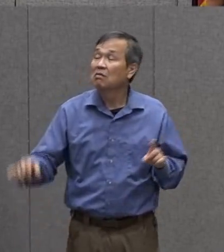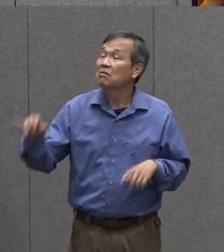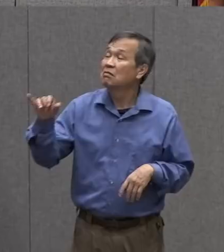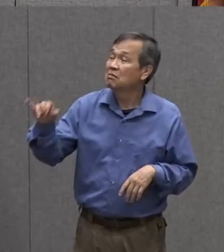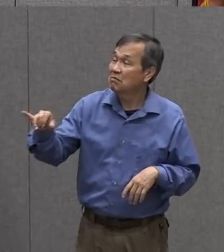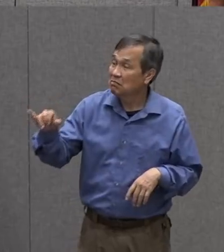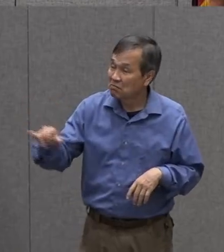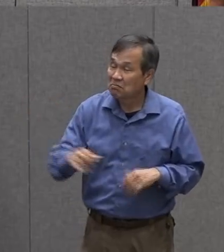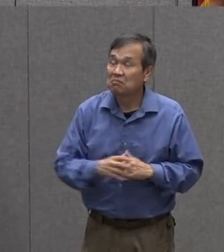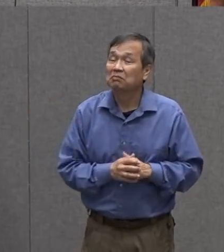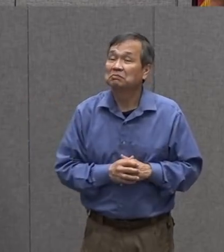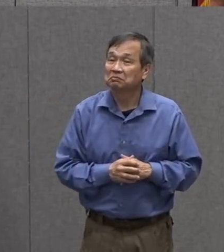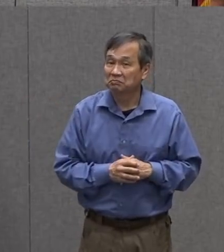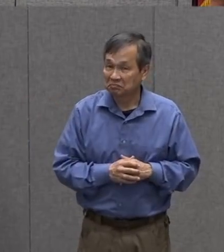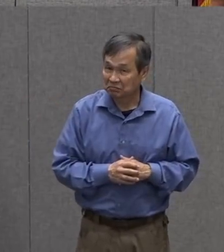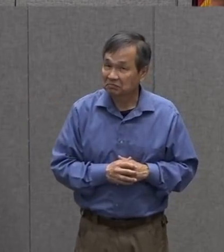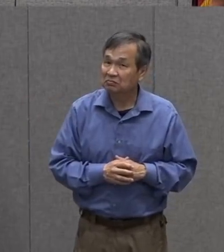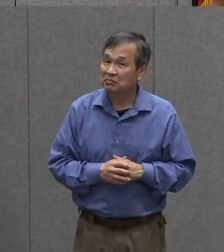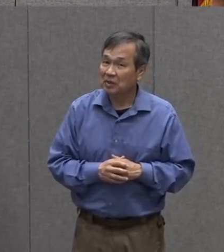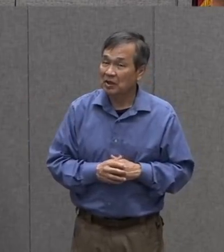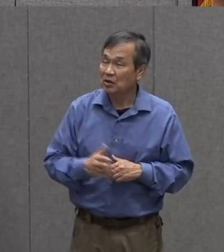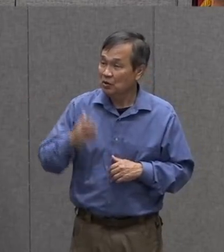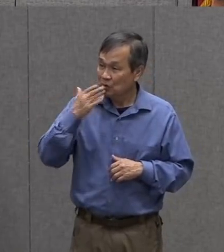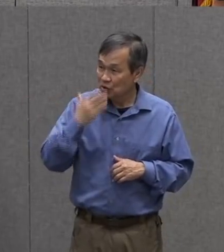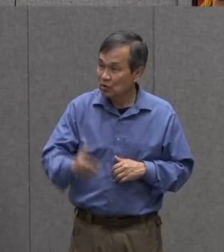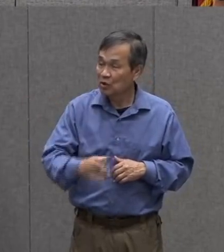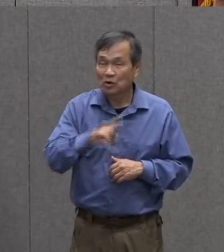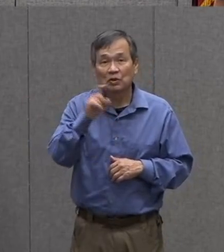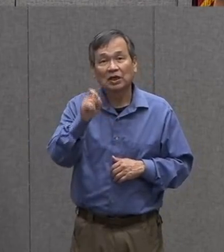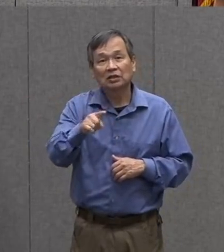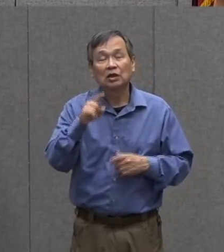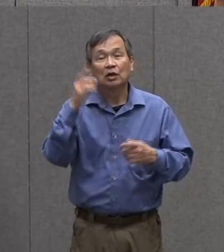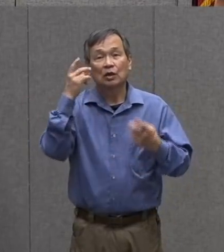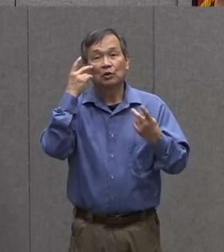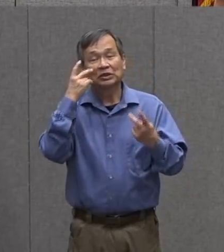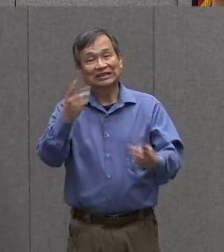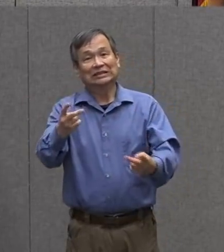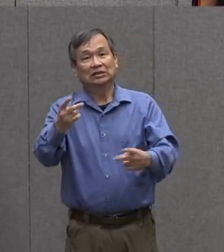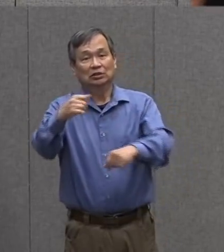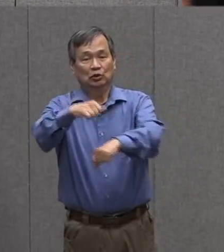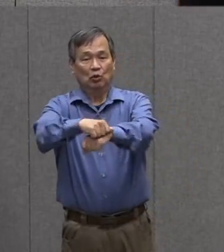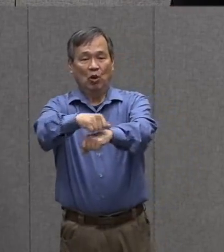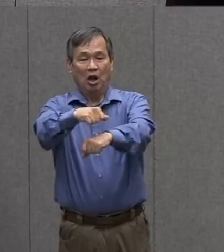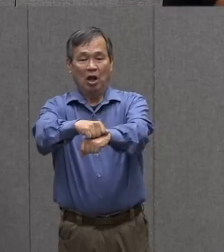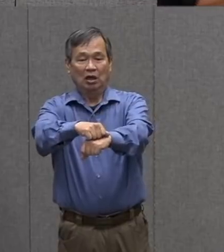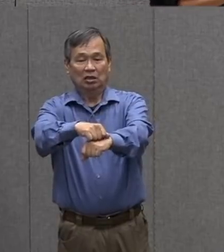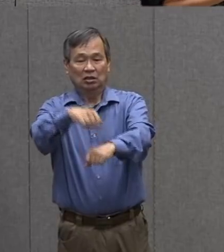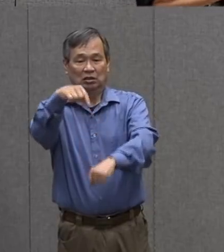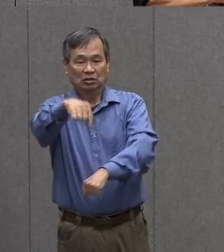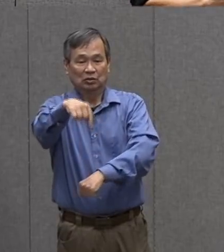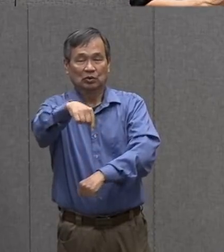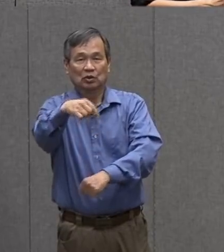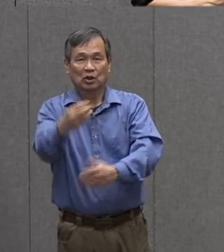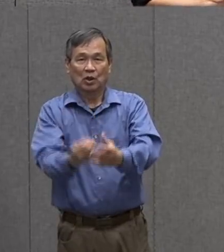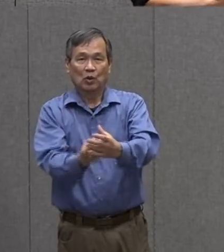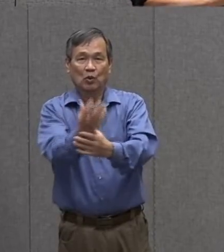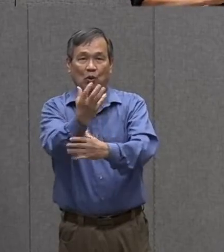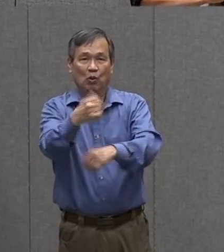hmm that's an interesting question when you come across a rock do rocks grow